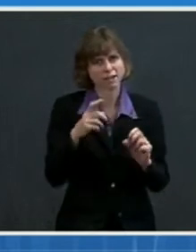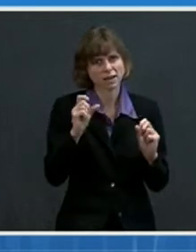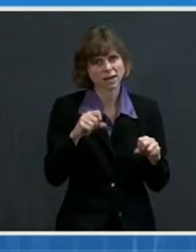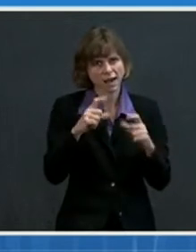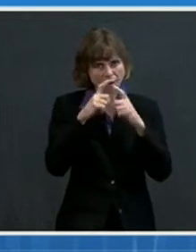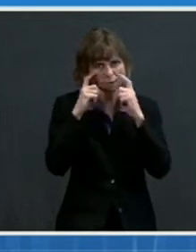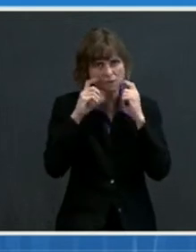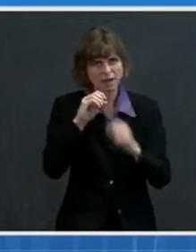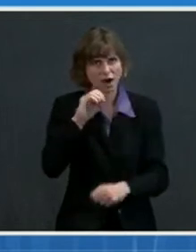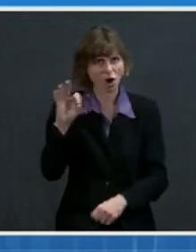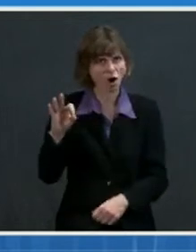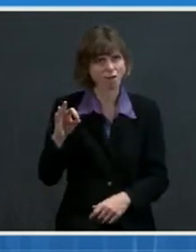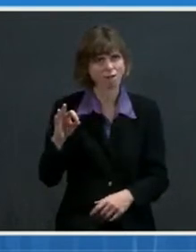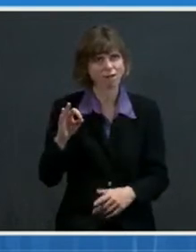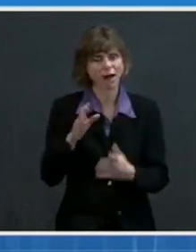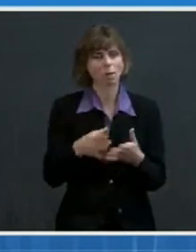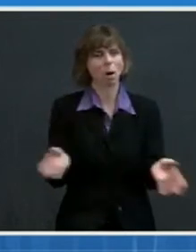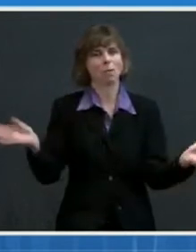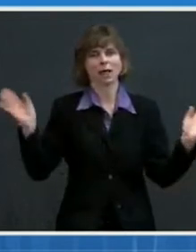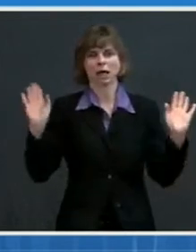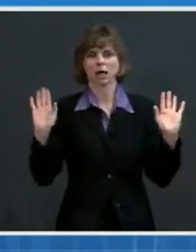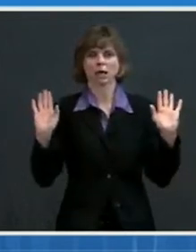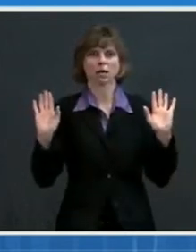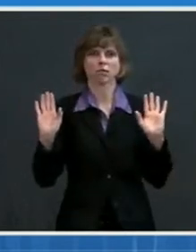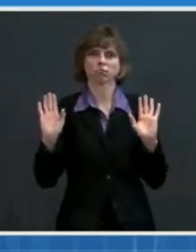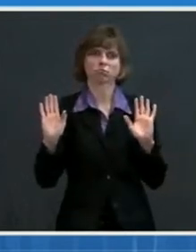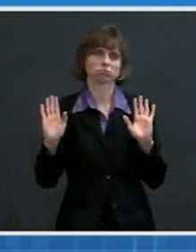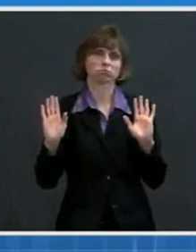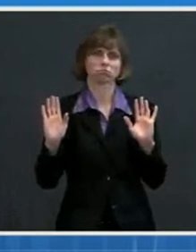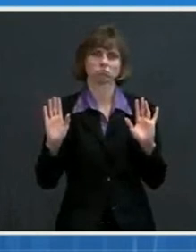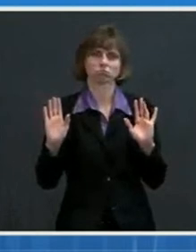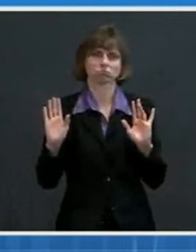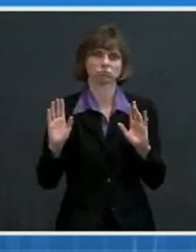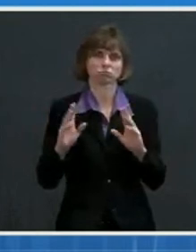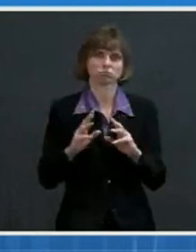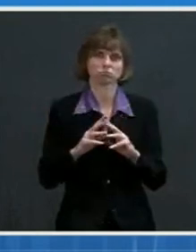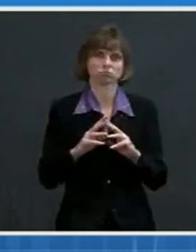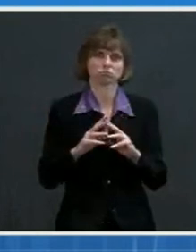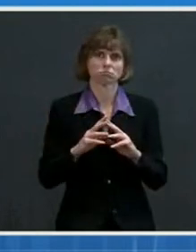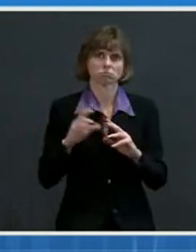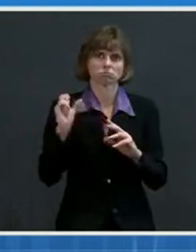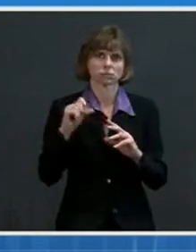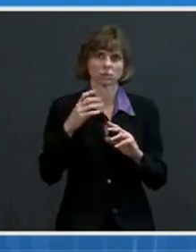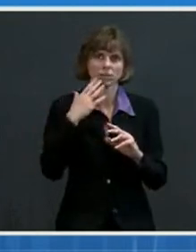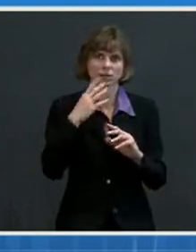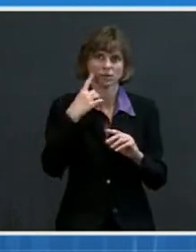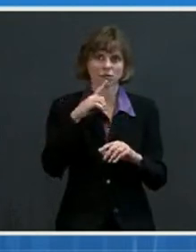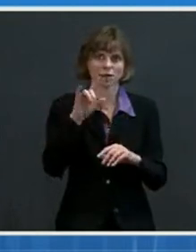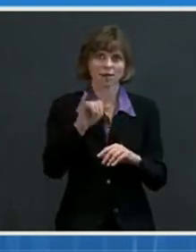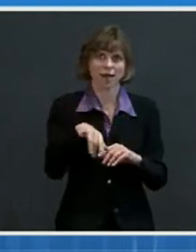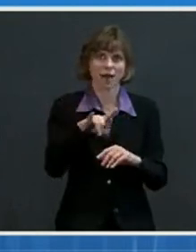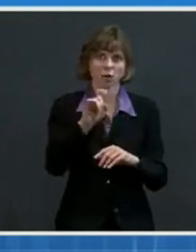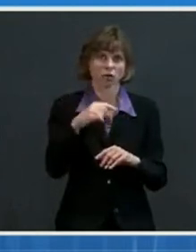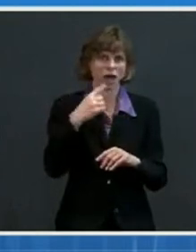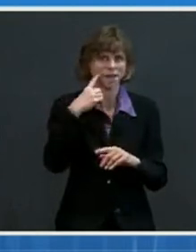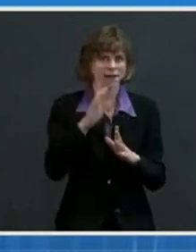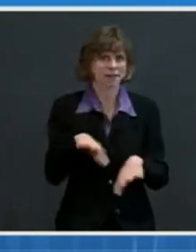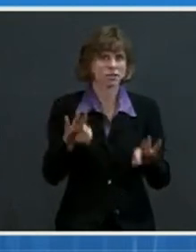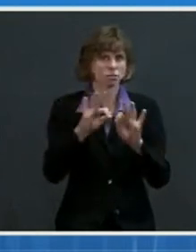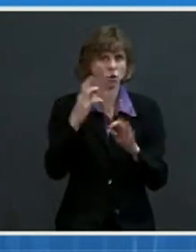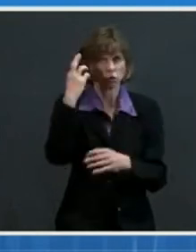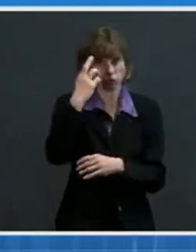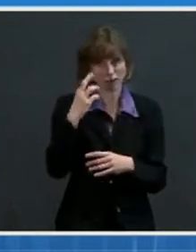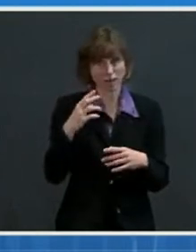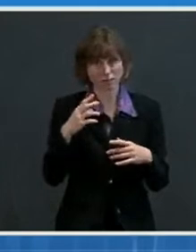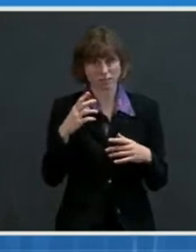masks in public and, you know, go about a somewhat normal life. Yeah. Thank you for that question. I think it's important to realize as we're, as we're